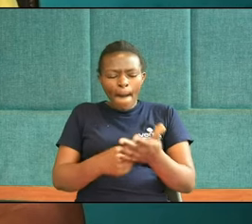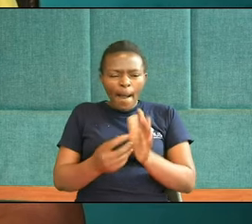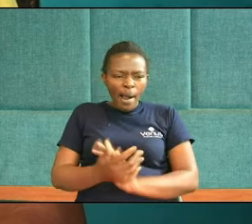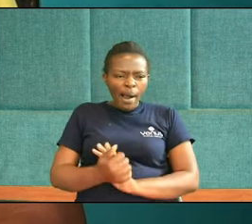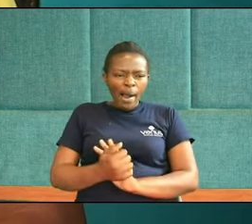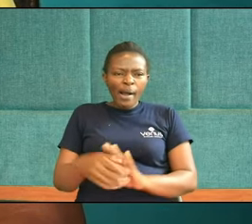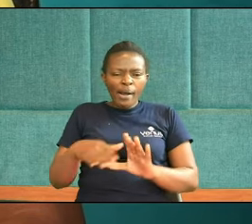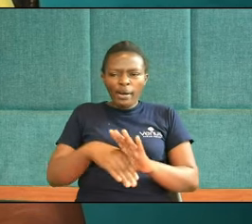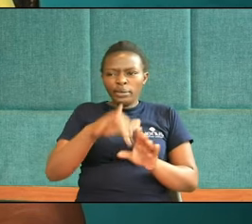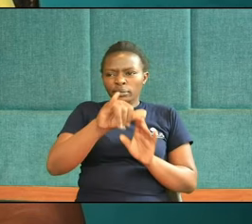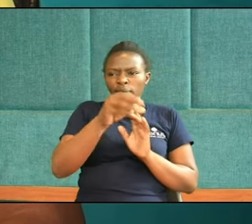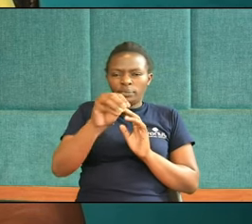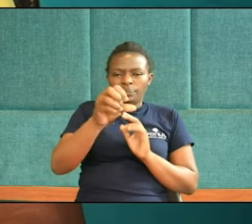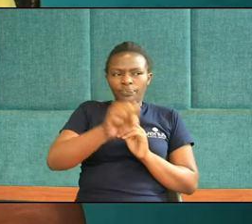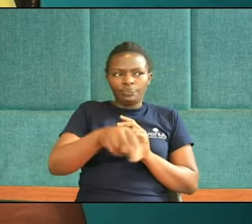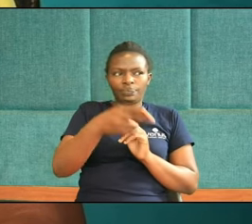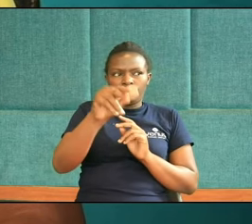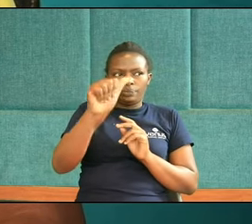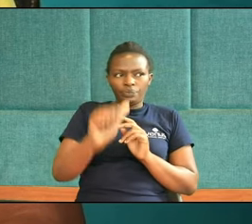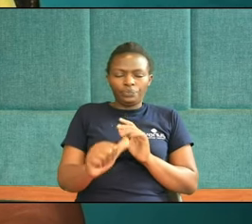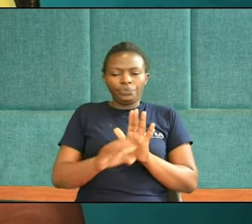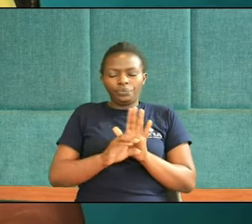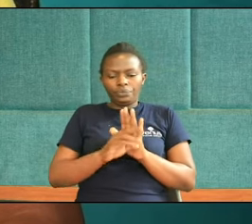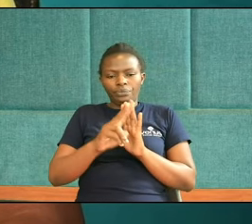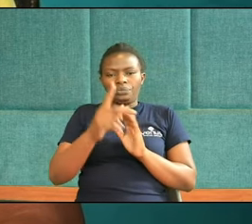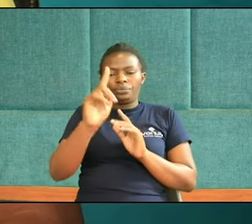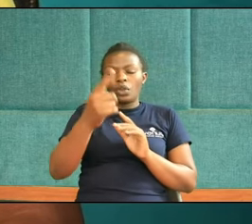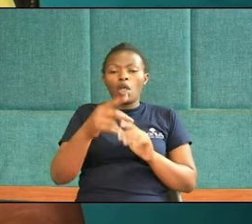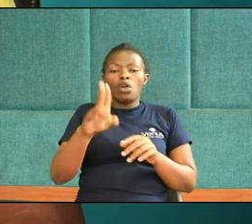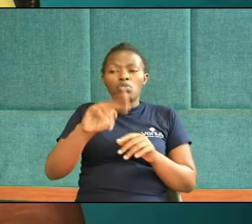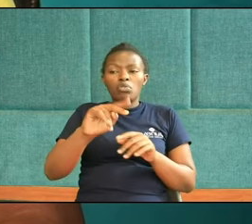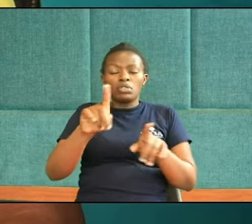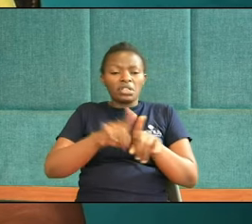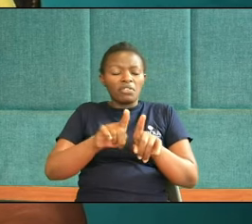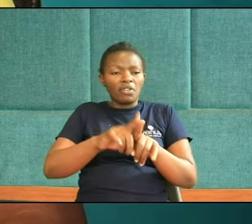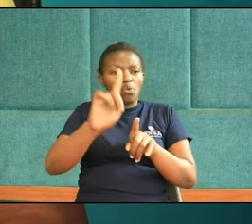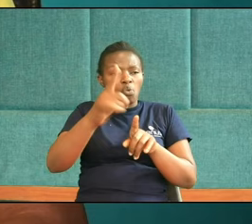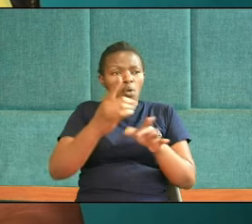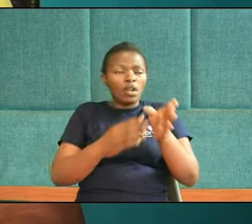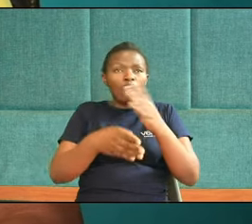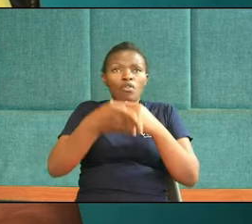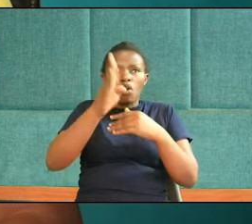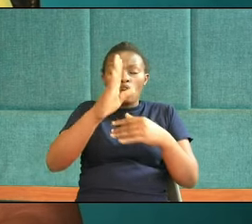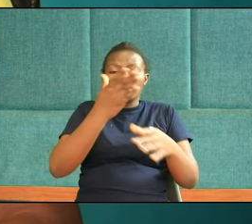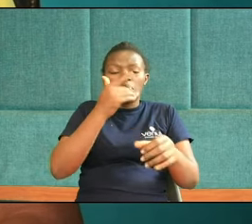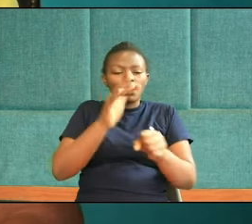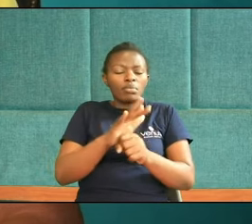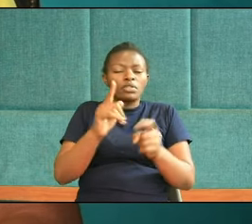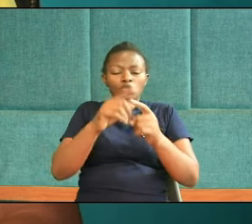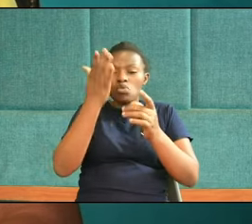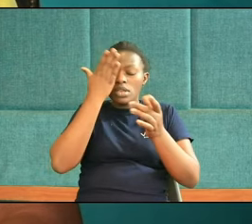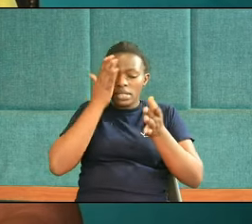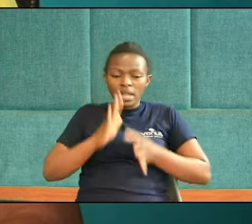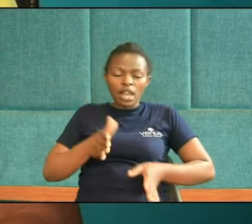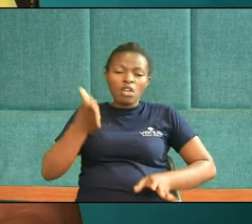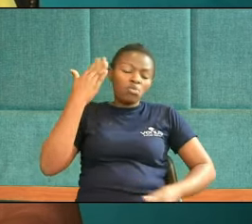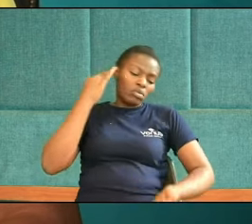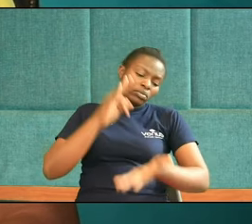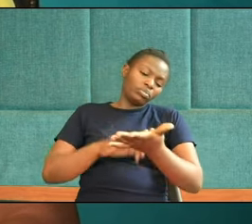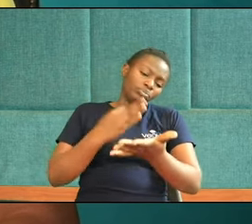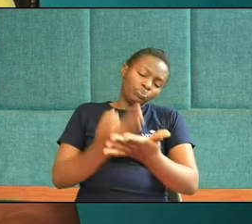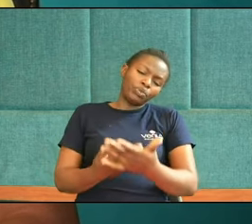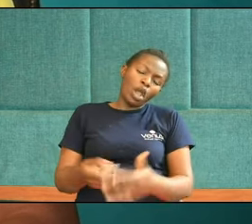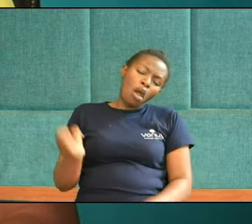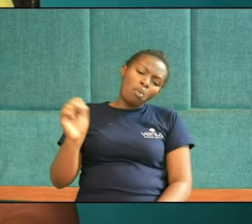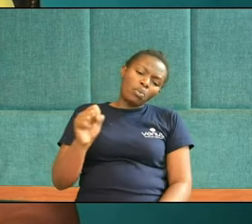About Not even one Of God's promises To Israel Was failed So we can take